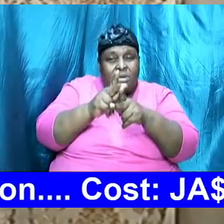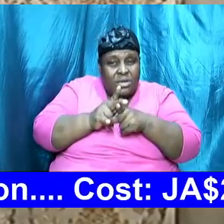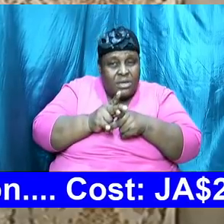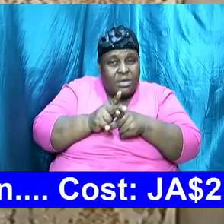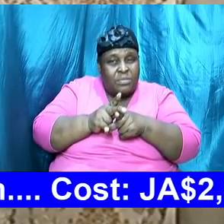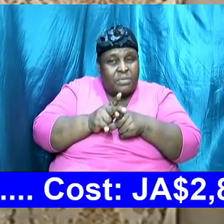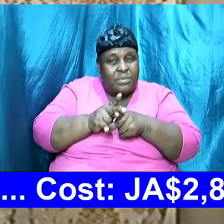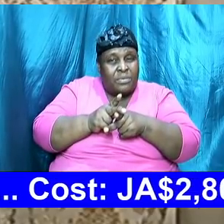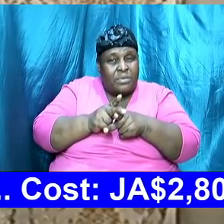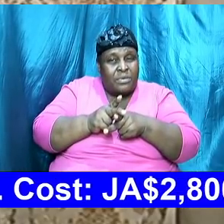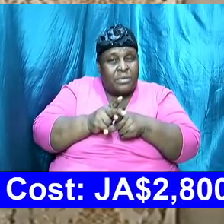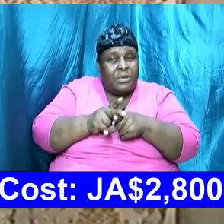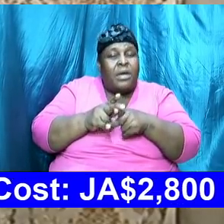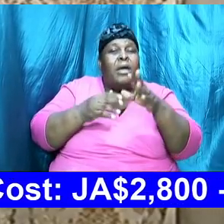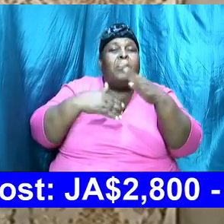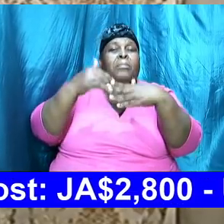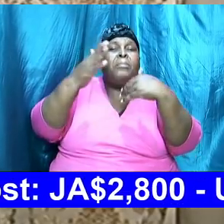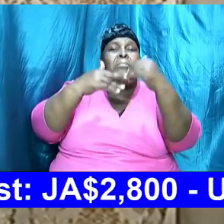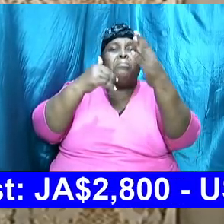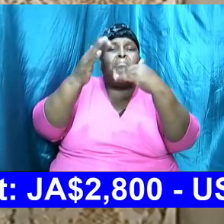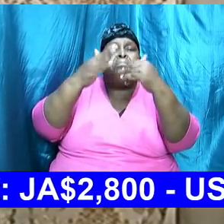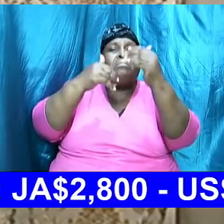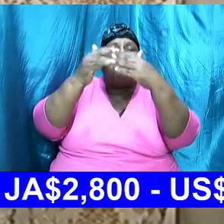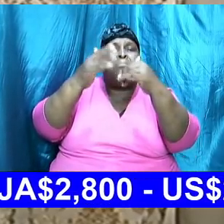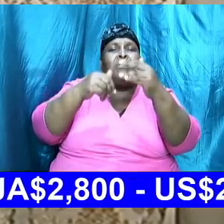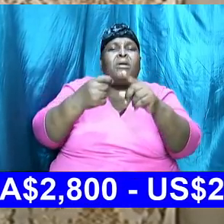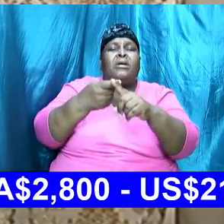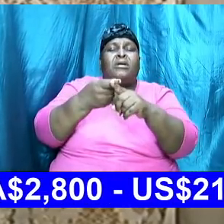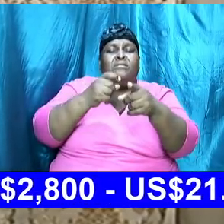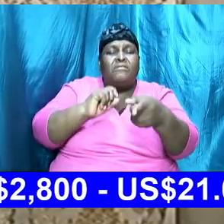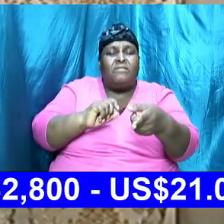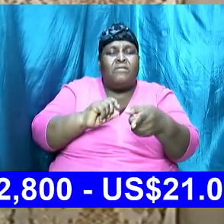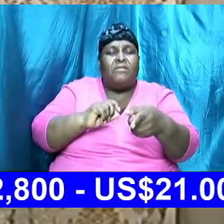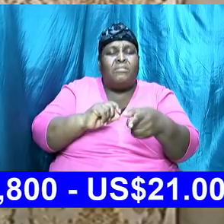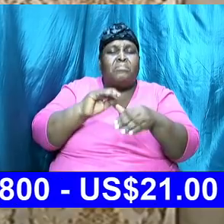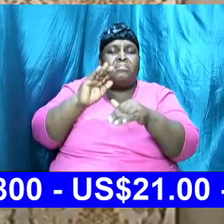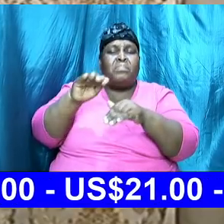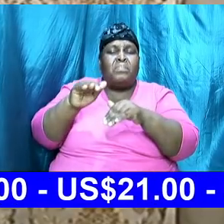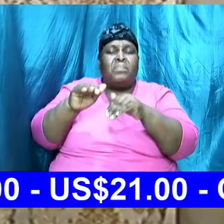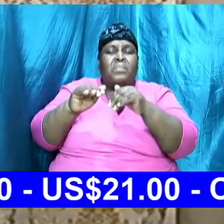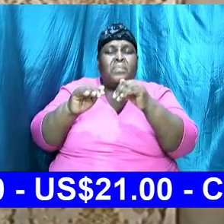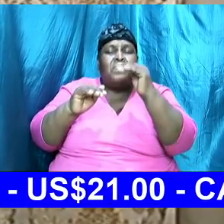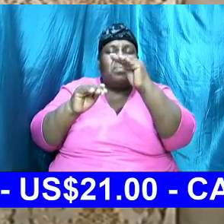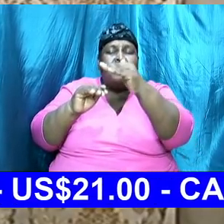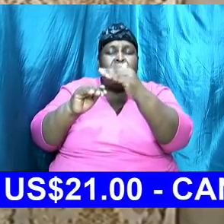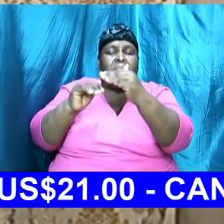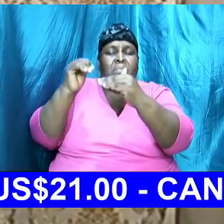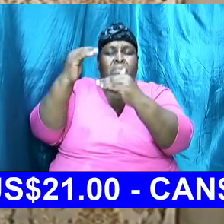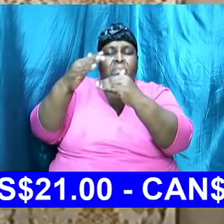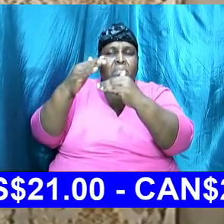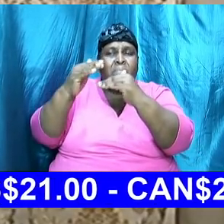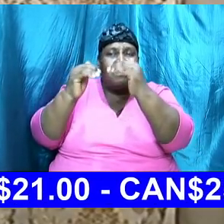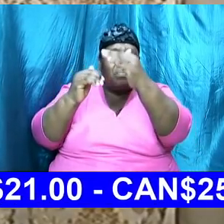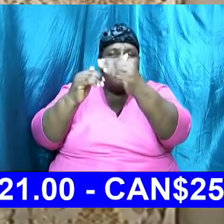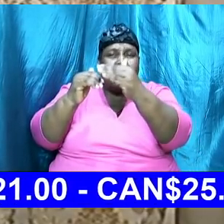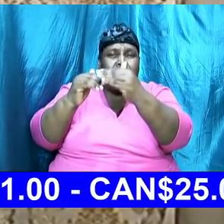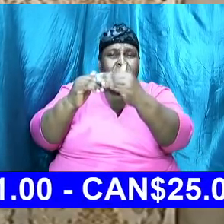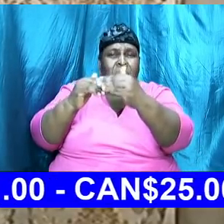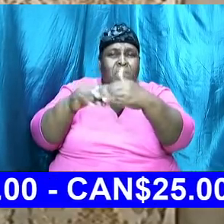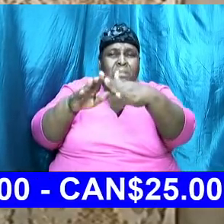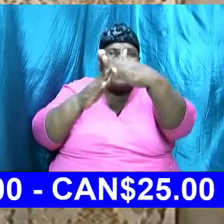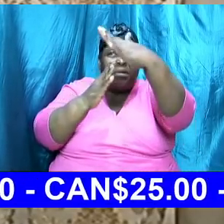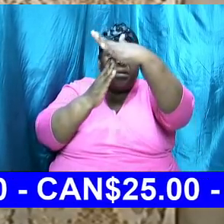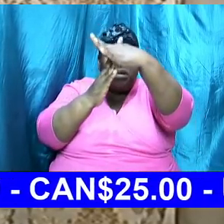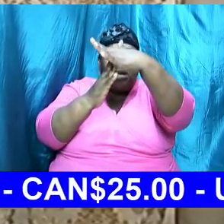and to build from step one to step two to the highest